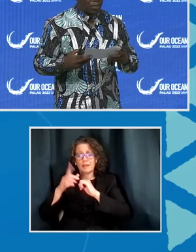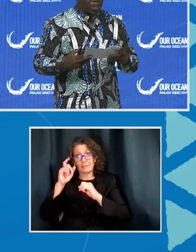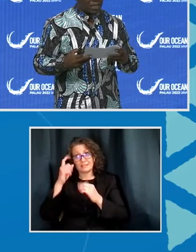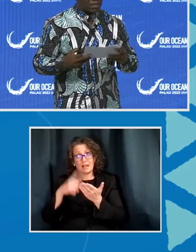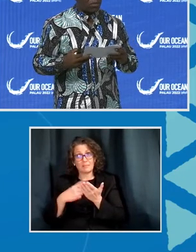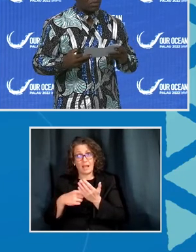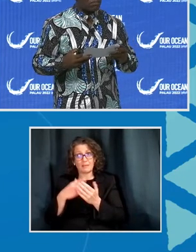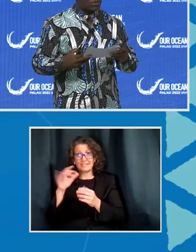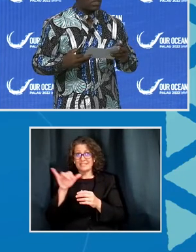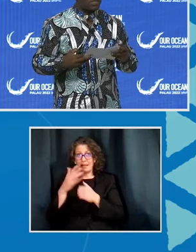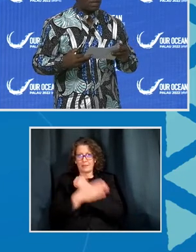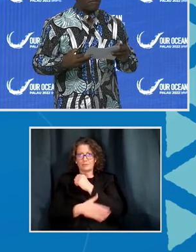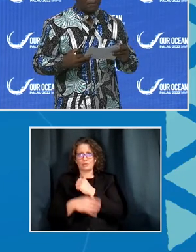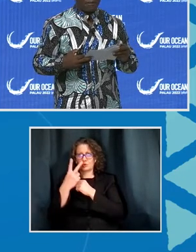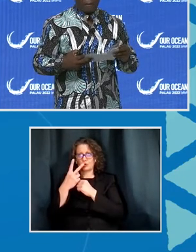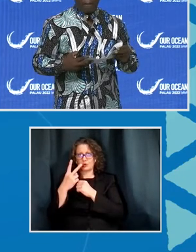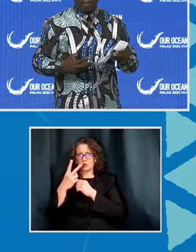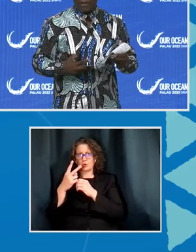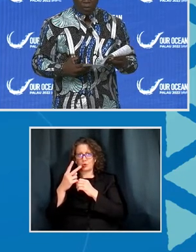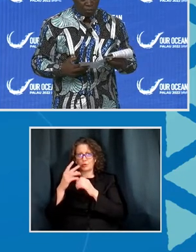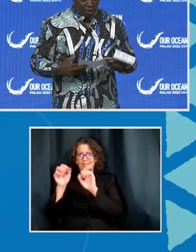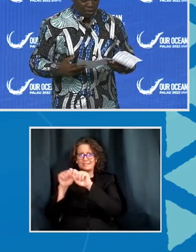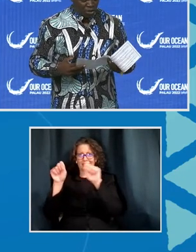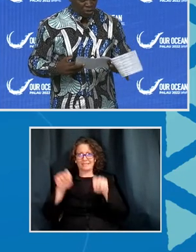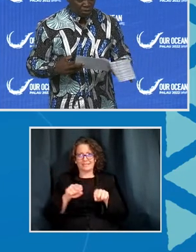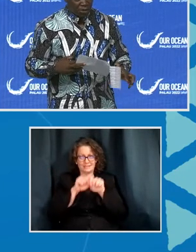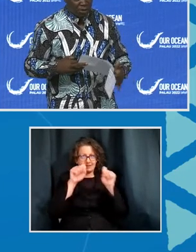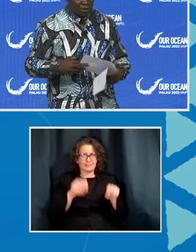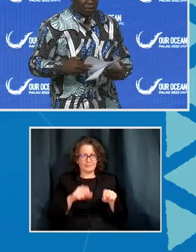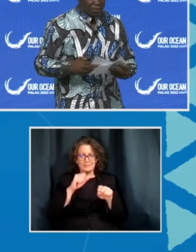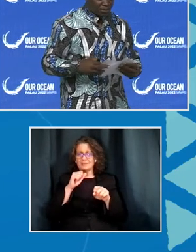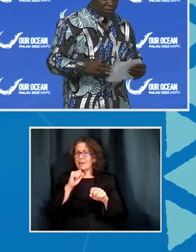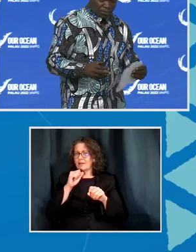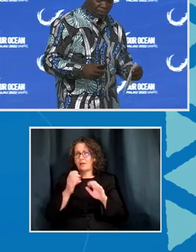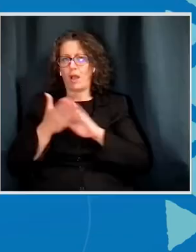among themselves. Thank you very much.